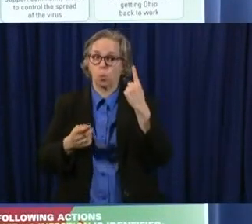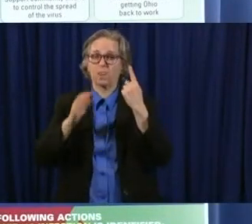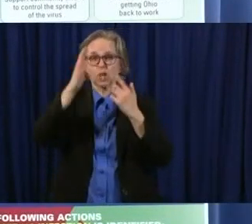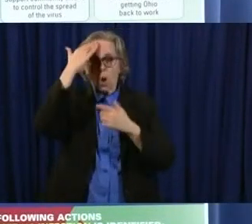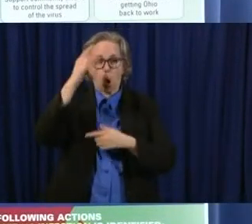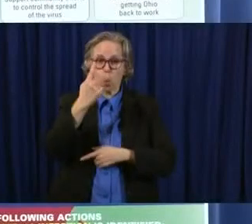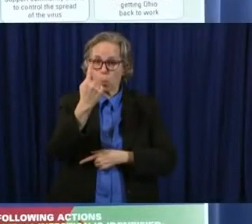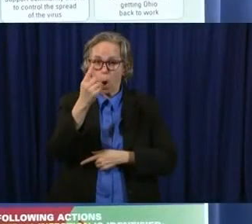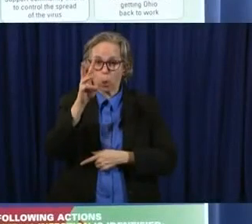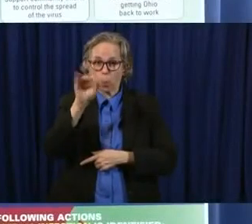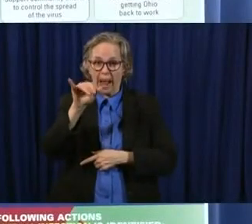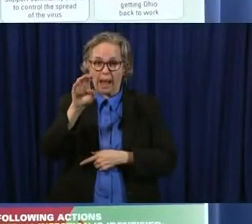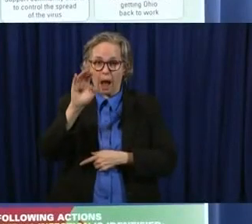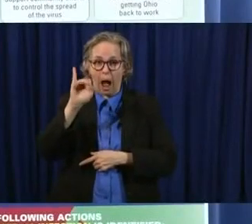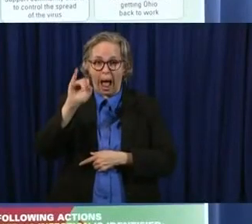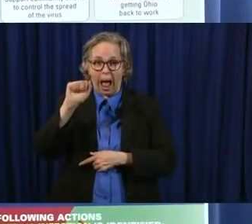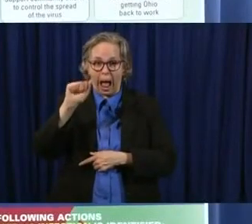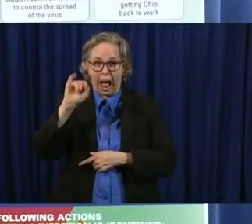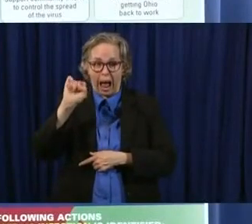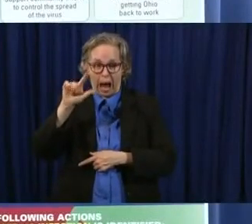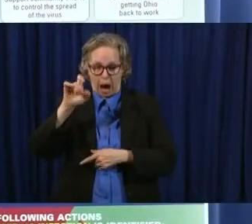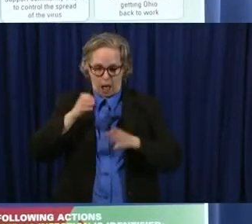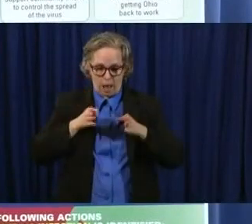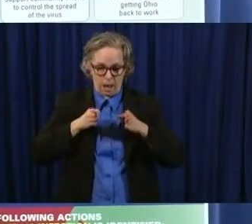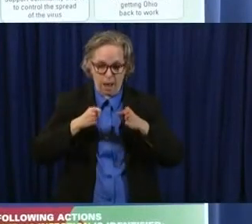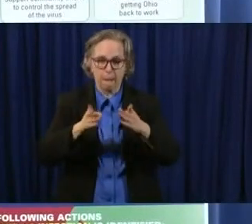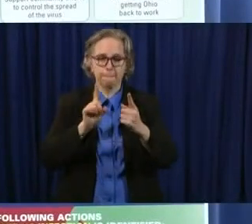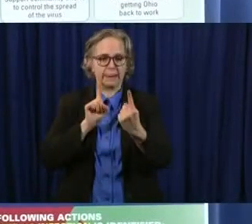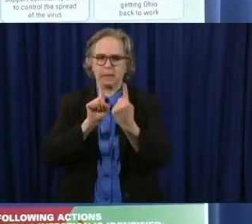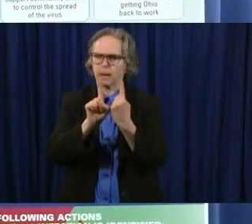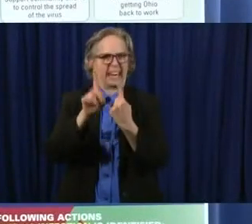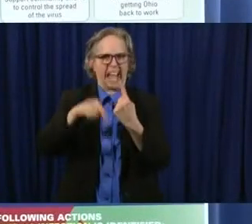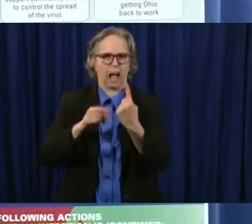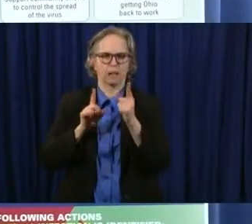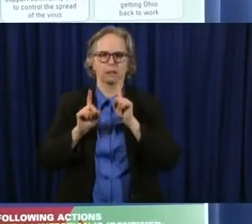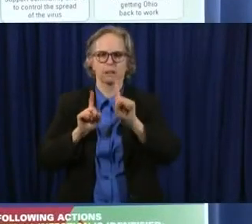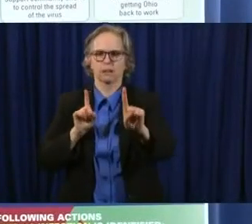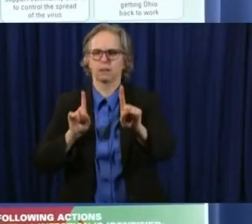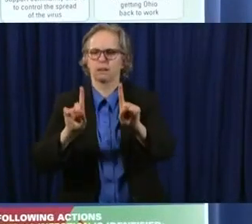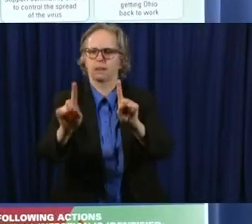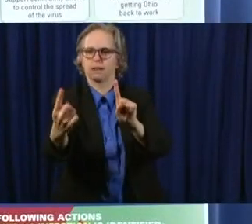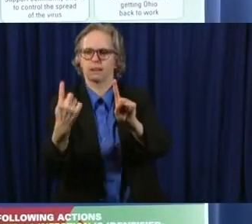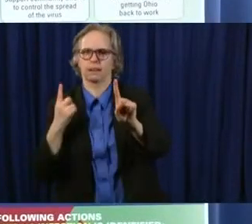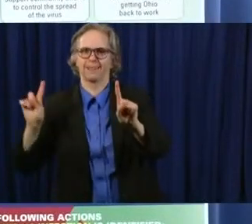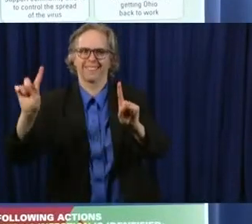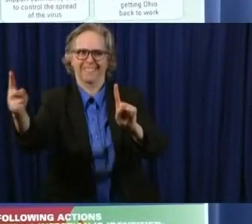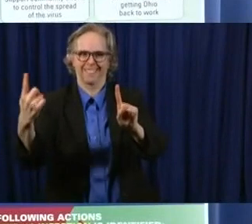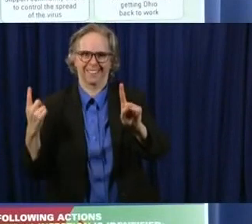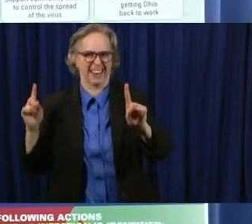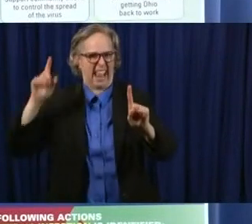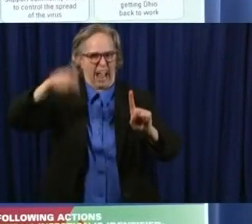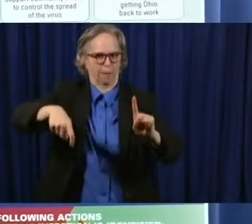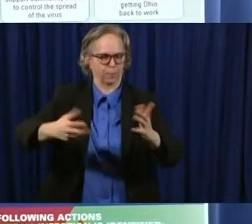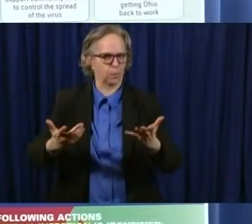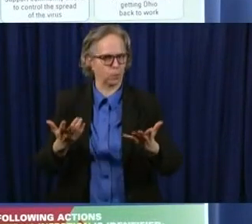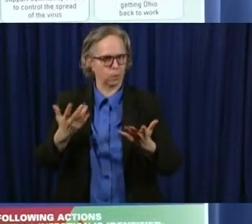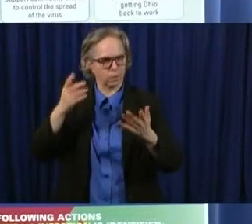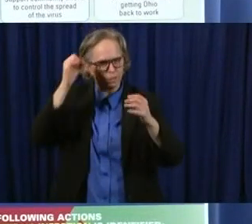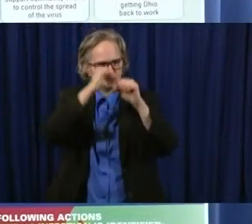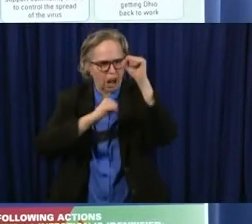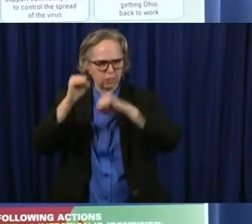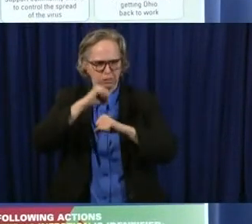they figured some of them figured it out and so we've learned from those those things we're how that's how you keep people apart